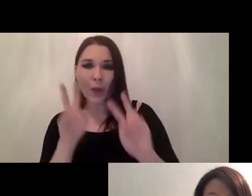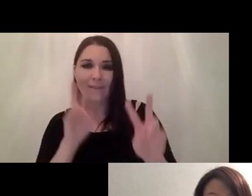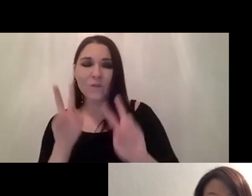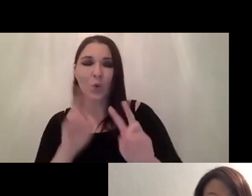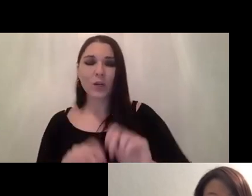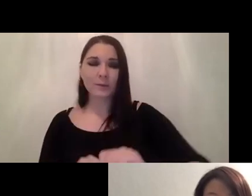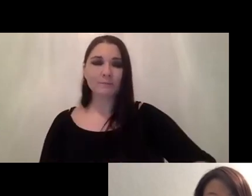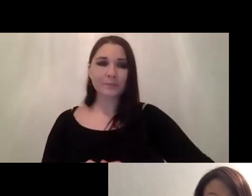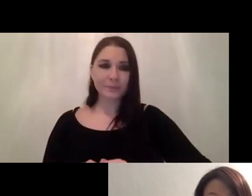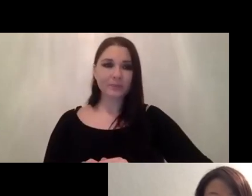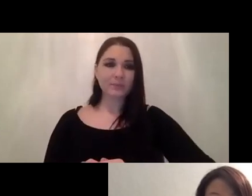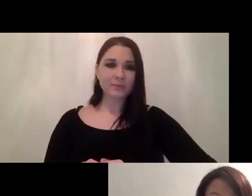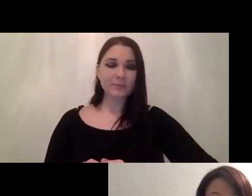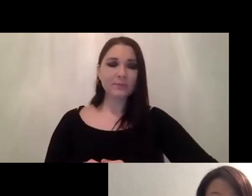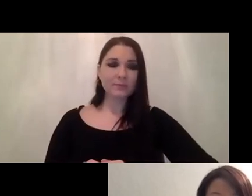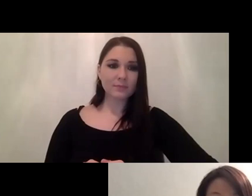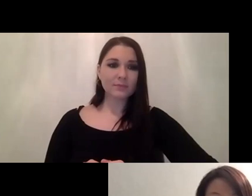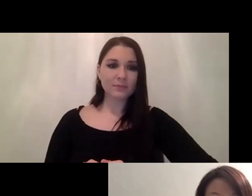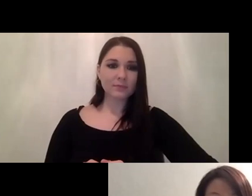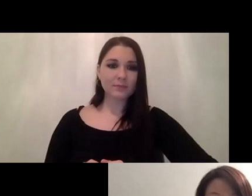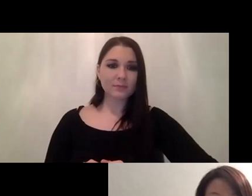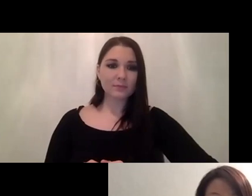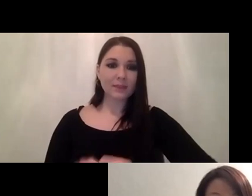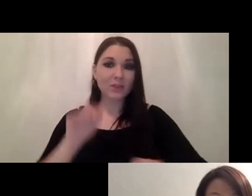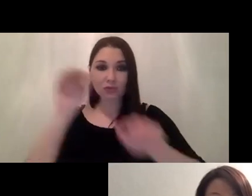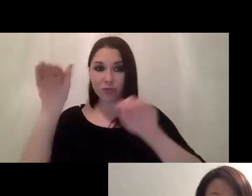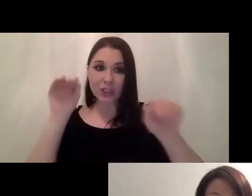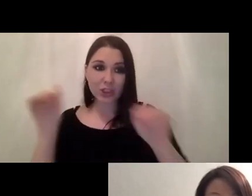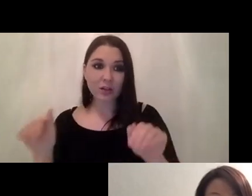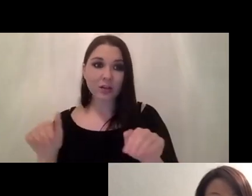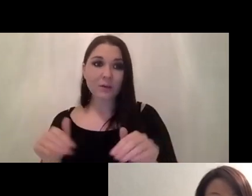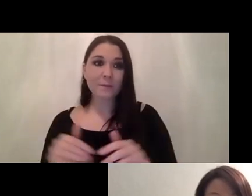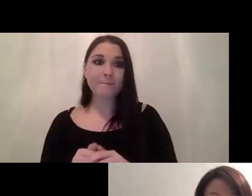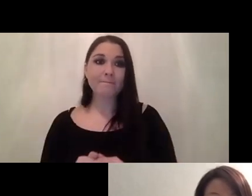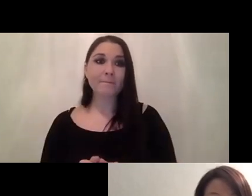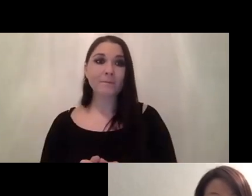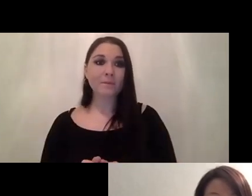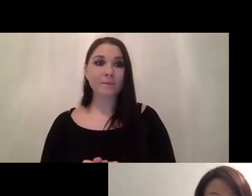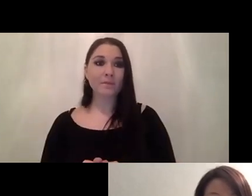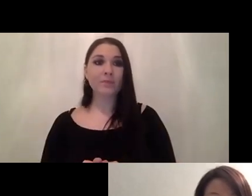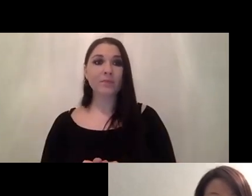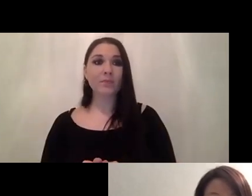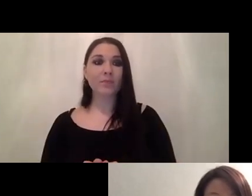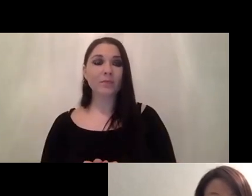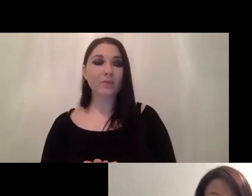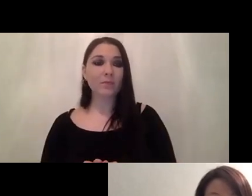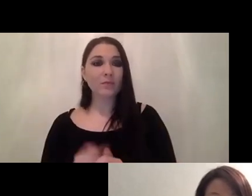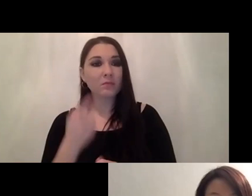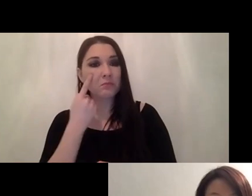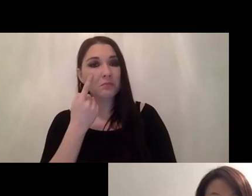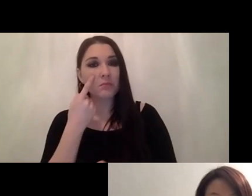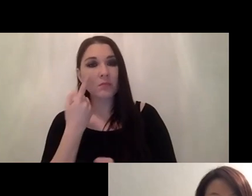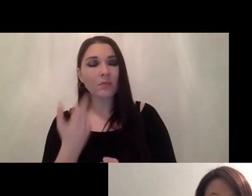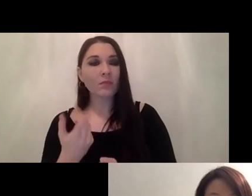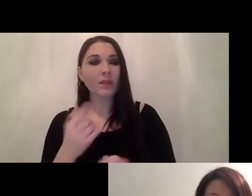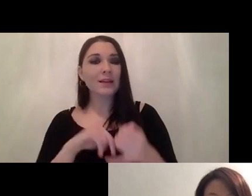if it's more richer in this sense go for um um for a stereo